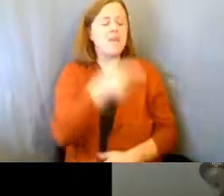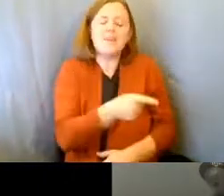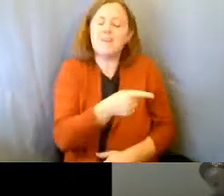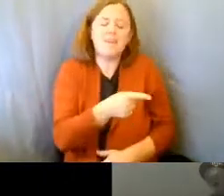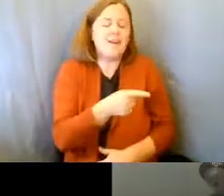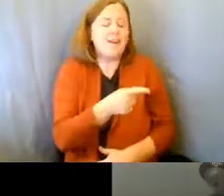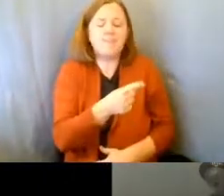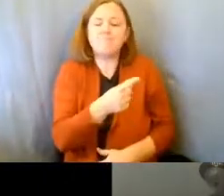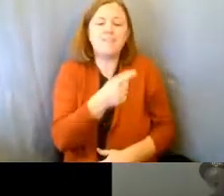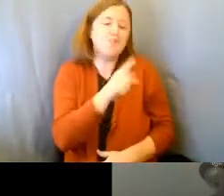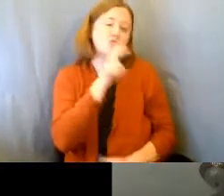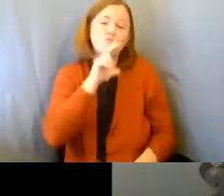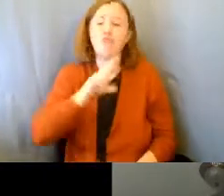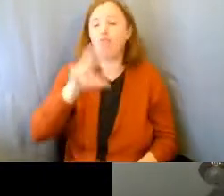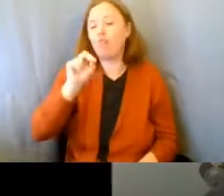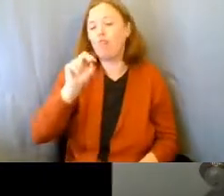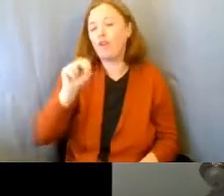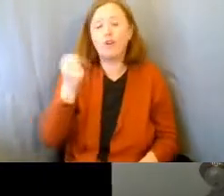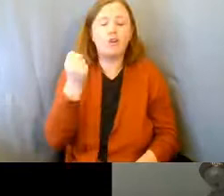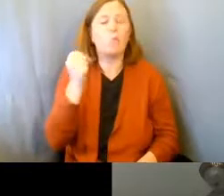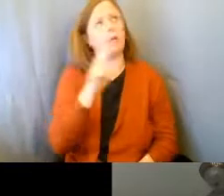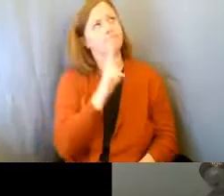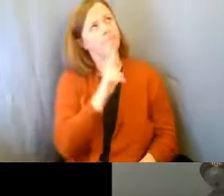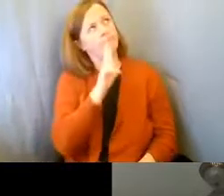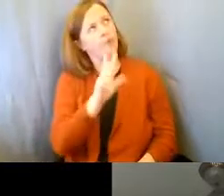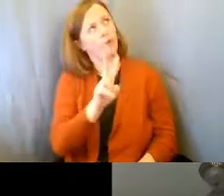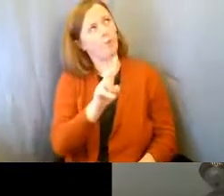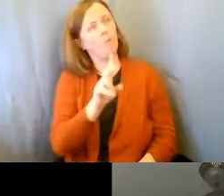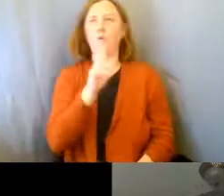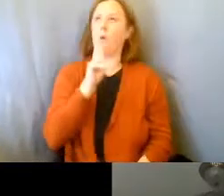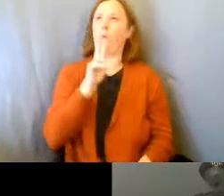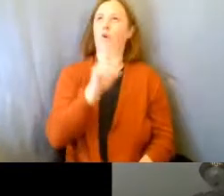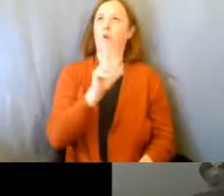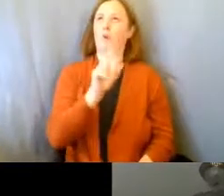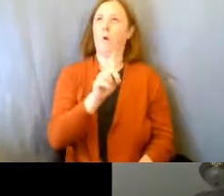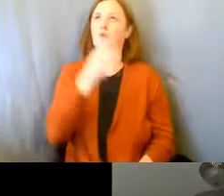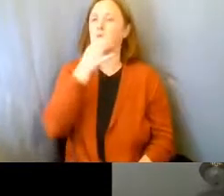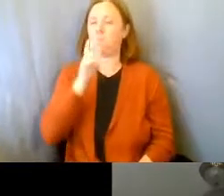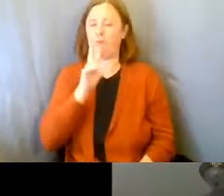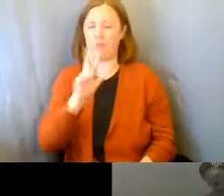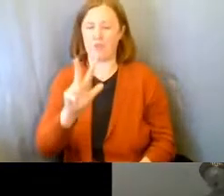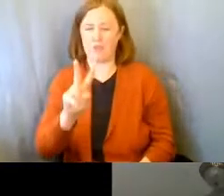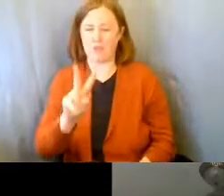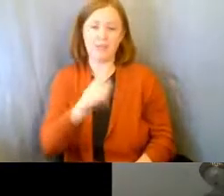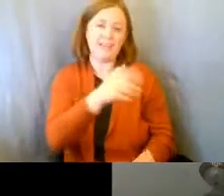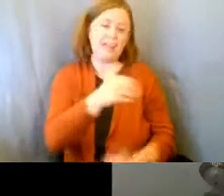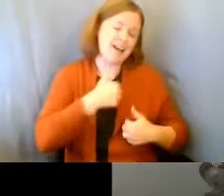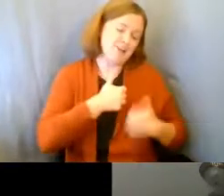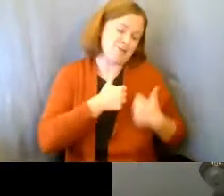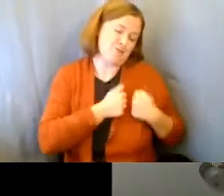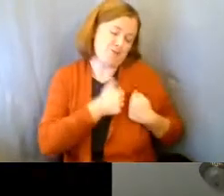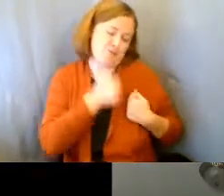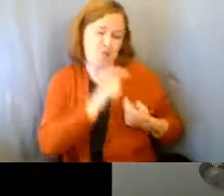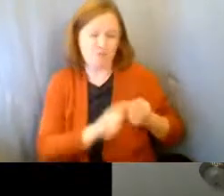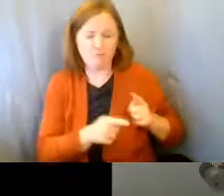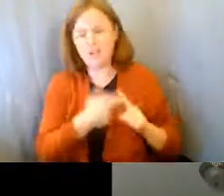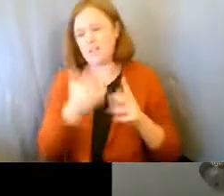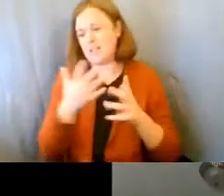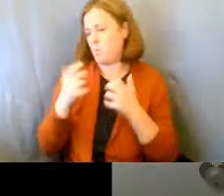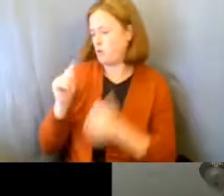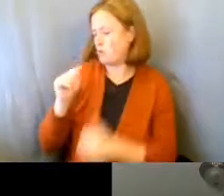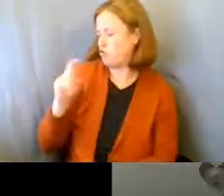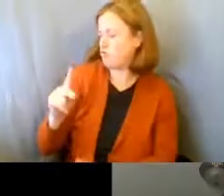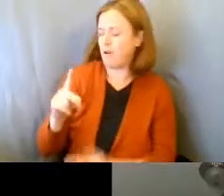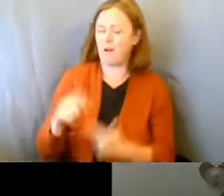a 30-year-old, well, 31, almost 32-year-old man. He's got a girlfriend. He wants his truck